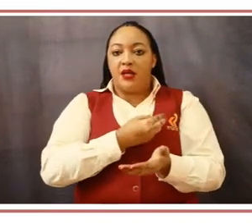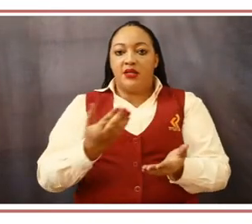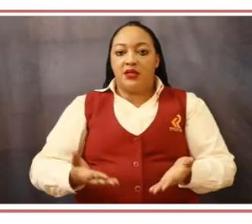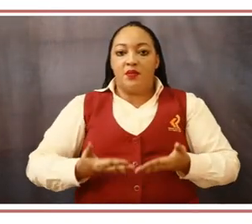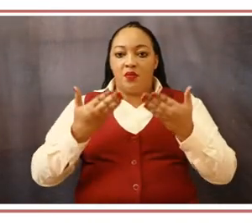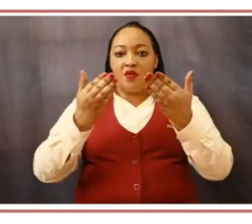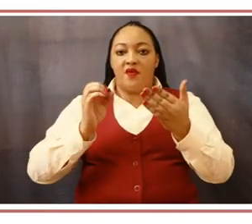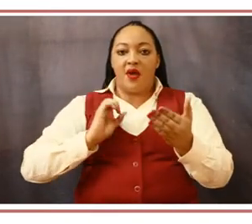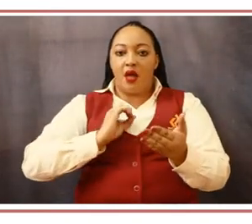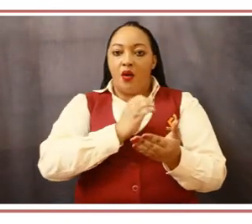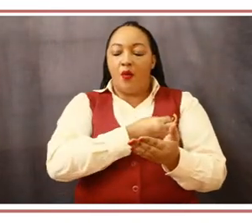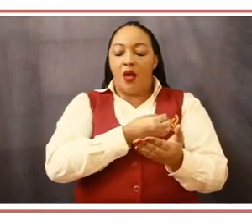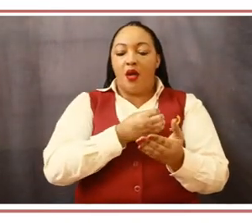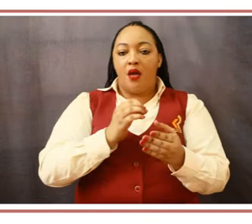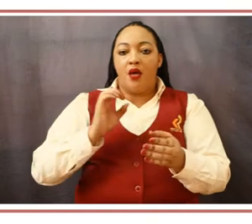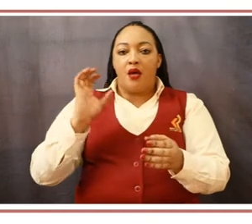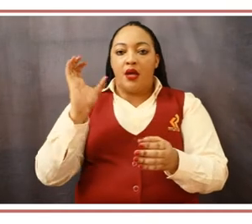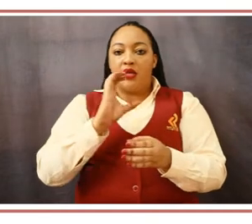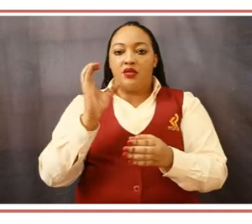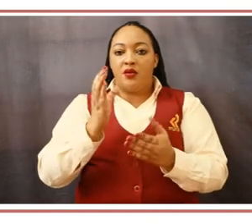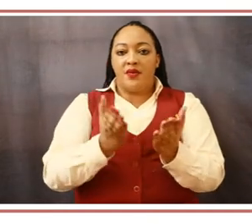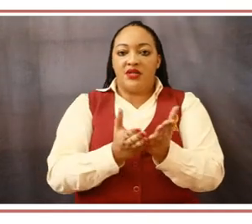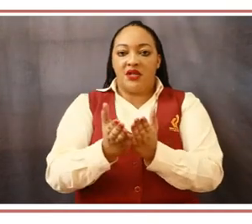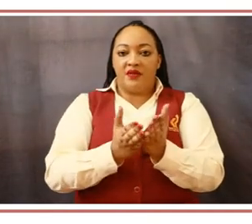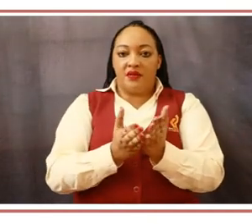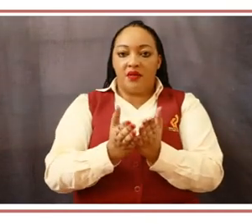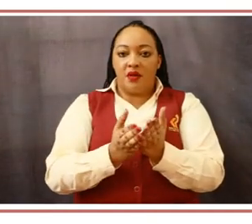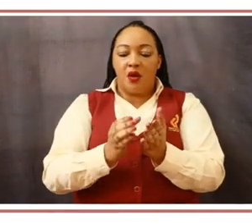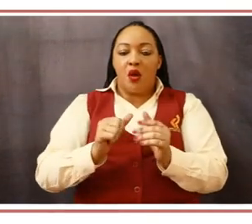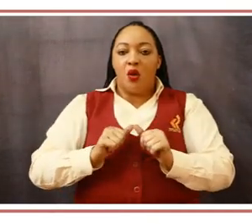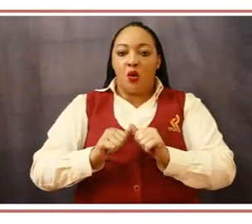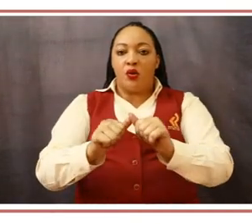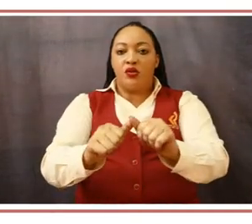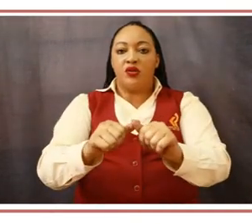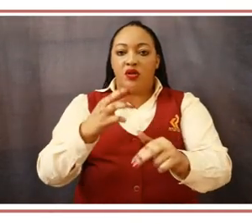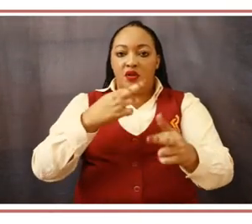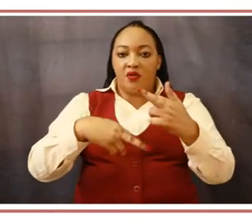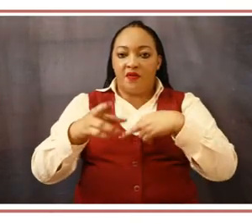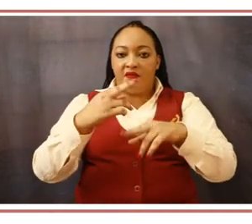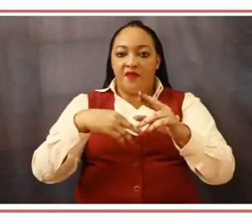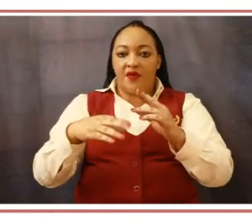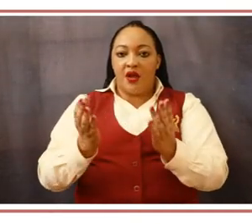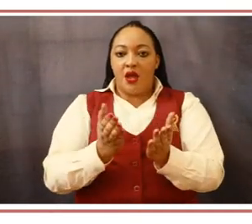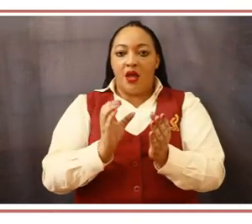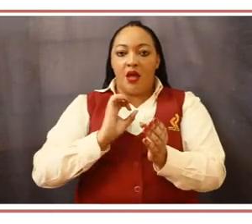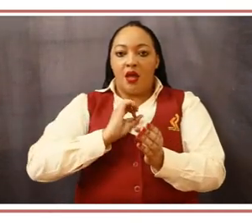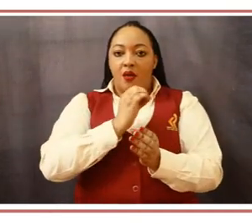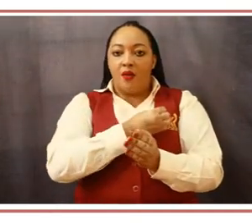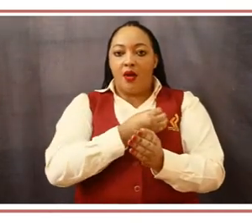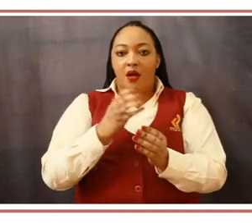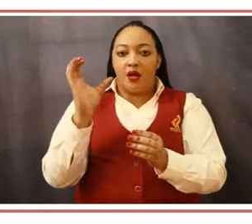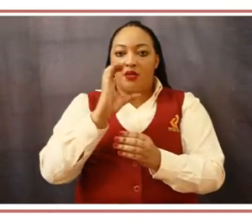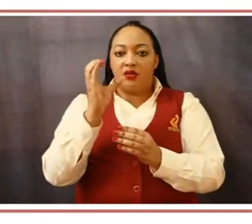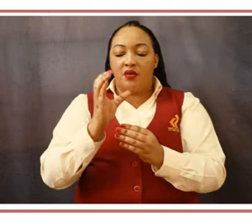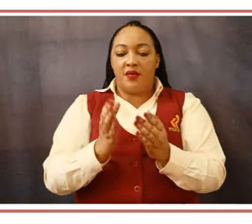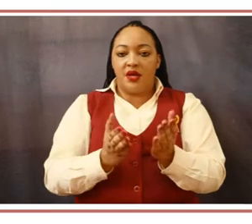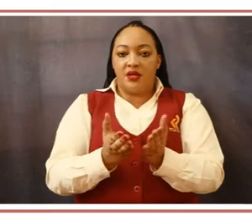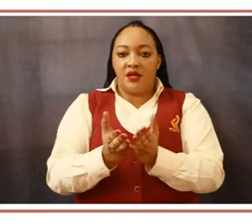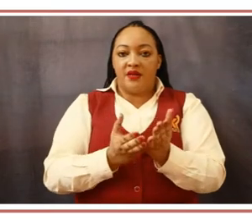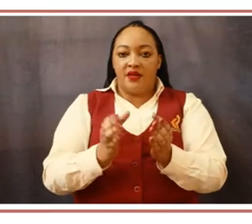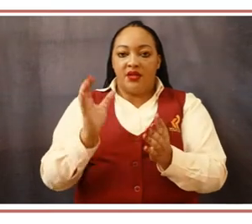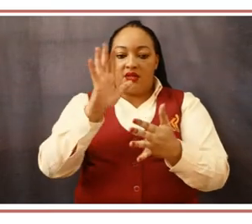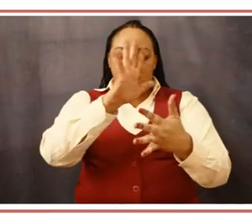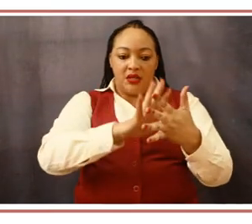on our services, whether they are complaints, compliments or suggestions, help us improve our service delivery and the way we go about our